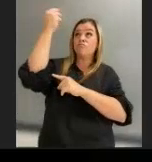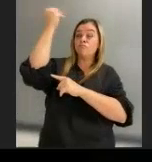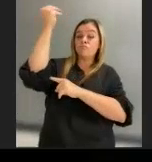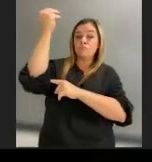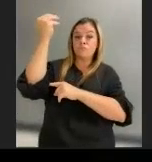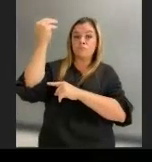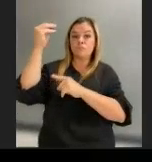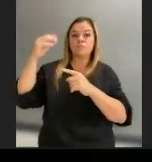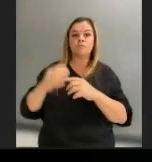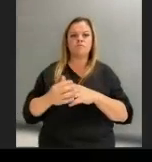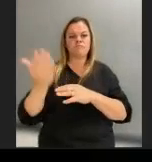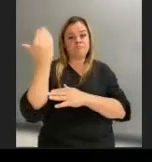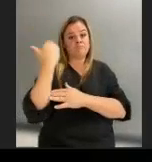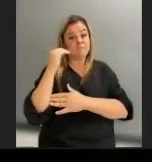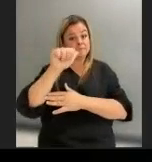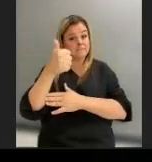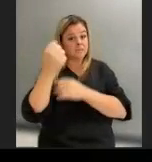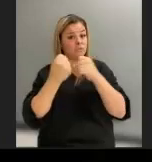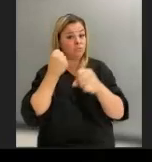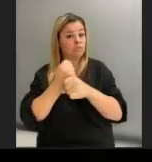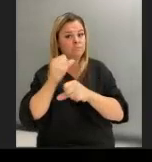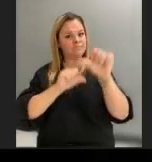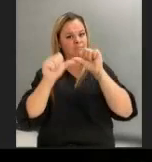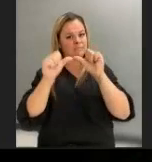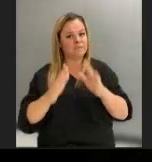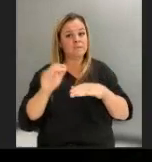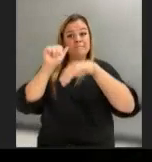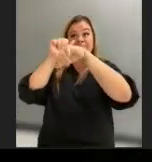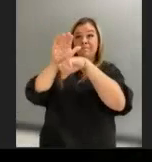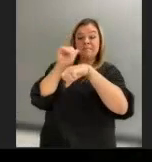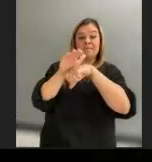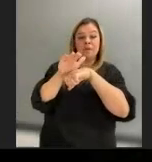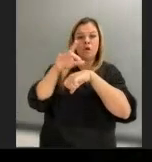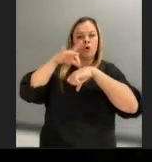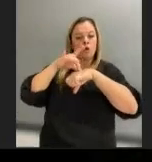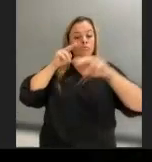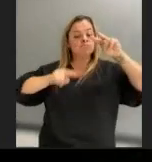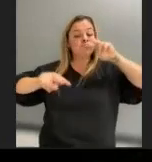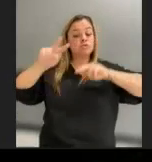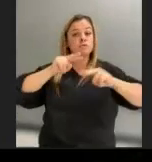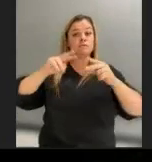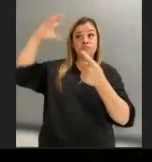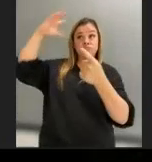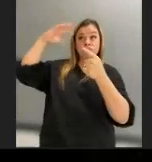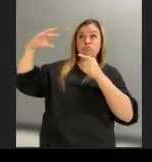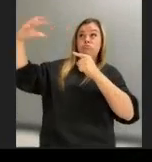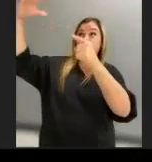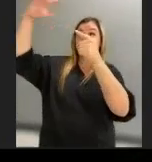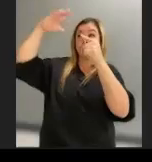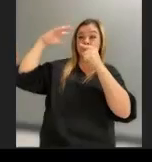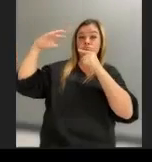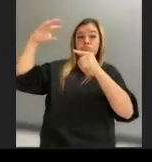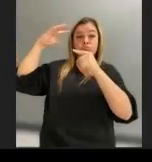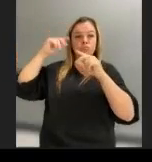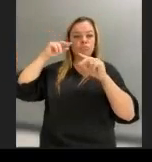Over the past decade, scientists have deployed Earth-observing satellites to remotely monitor the